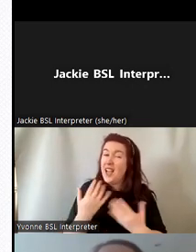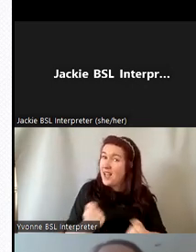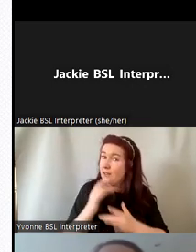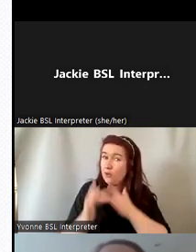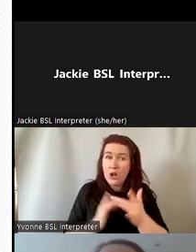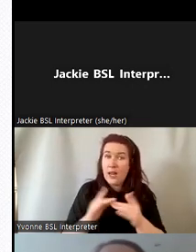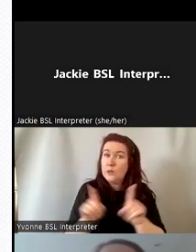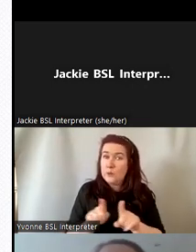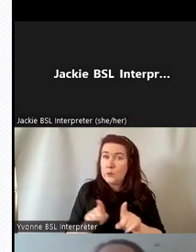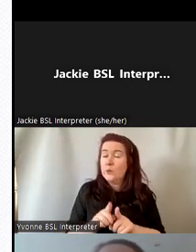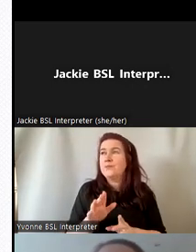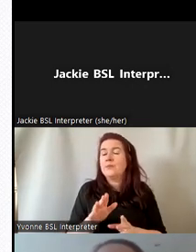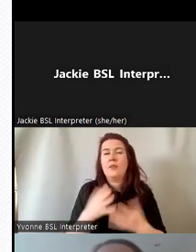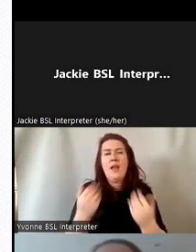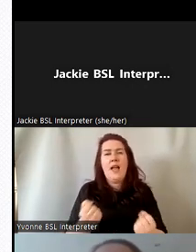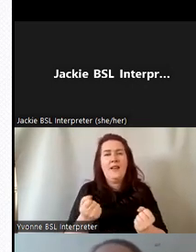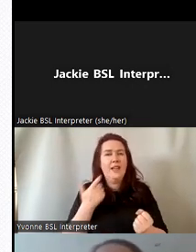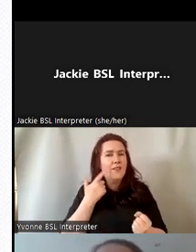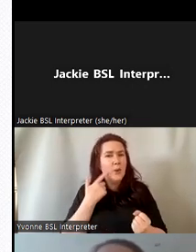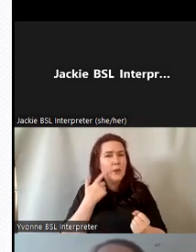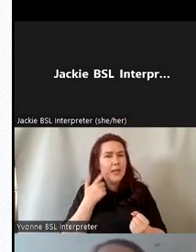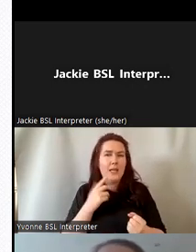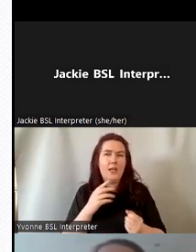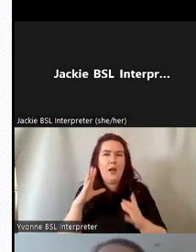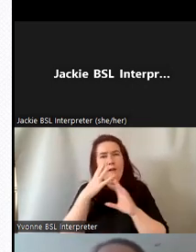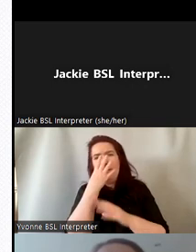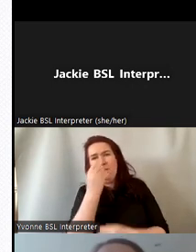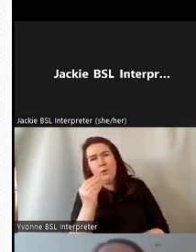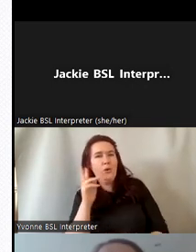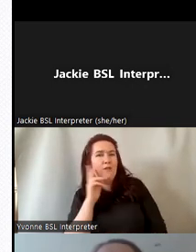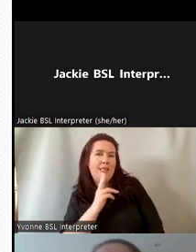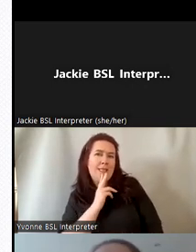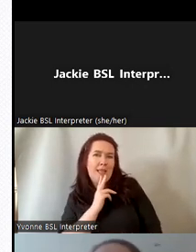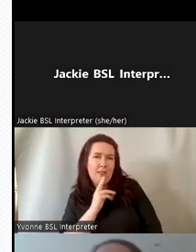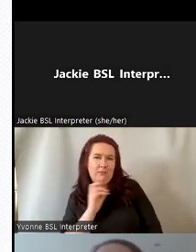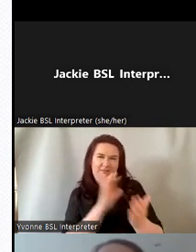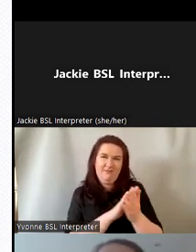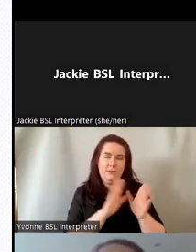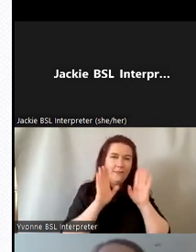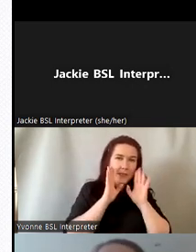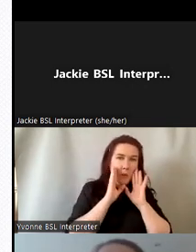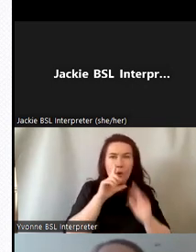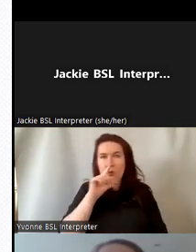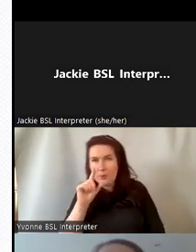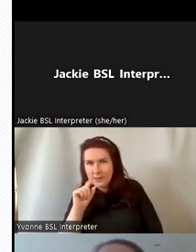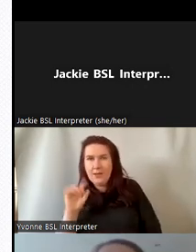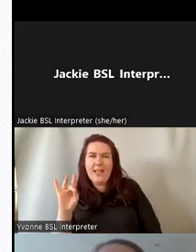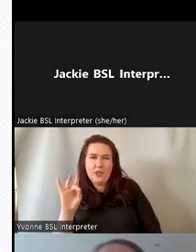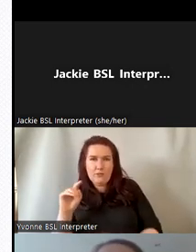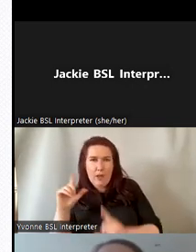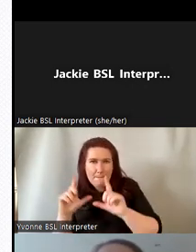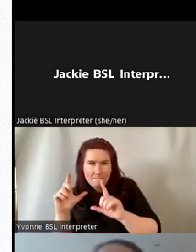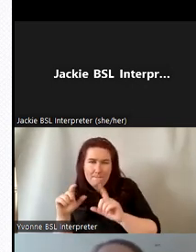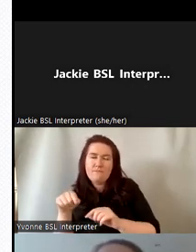had a weekly photo friday post across facebook twitter and instagram and they